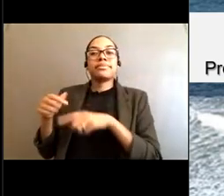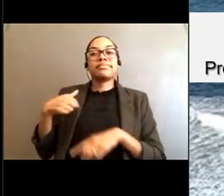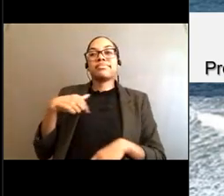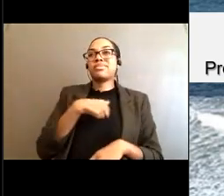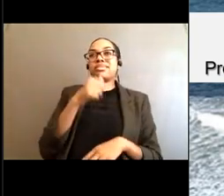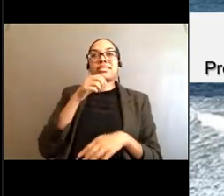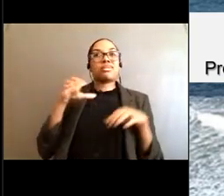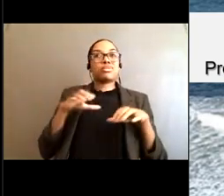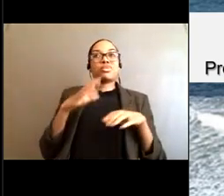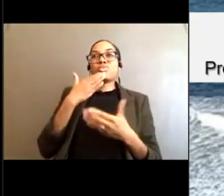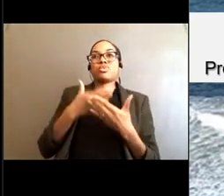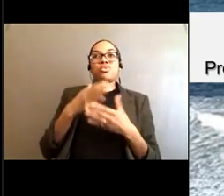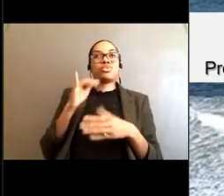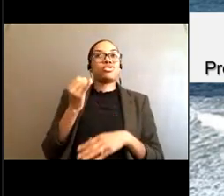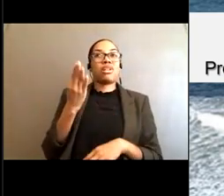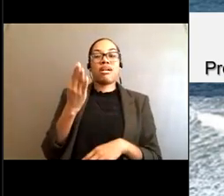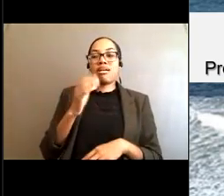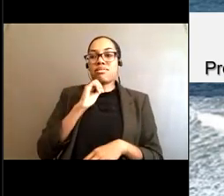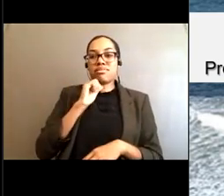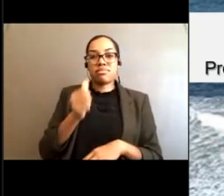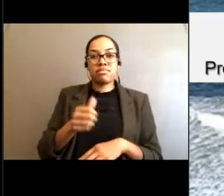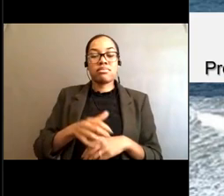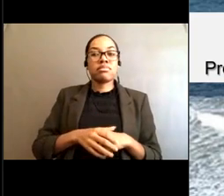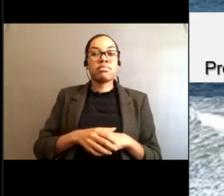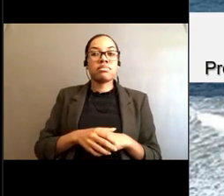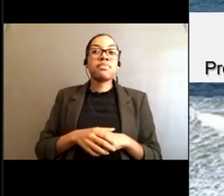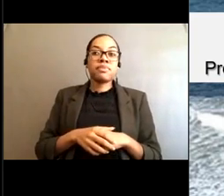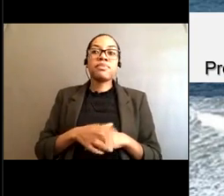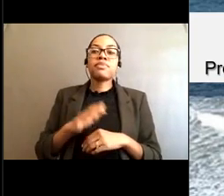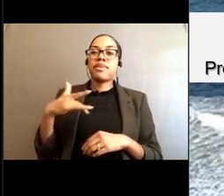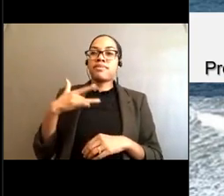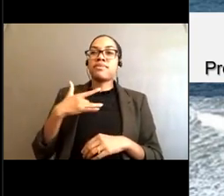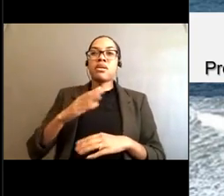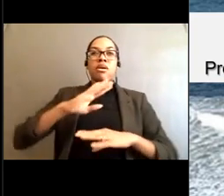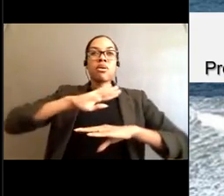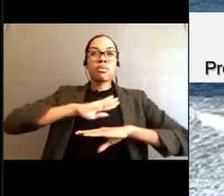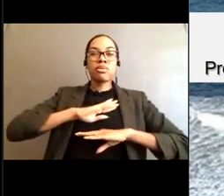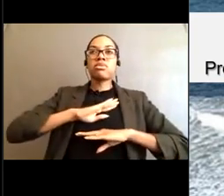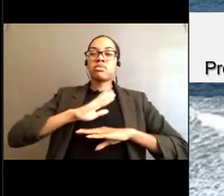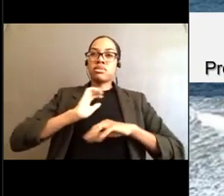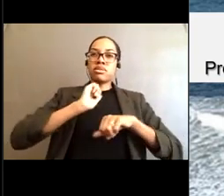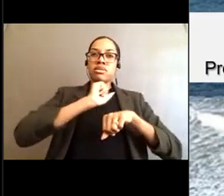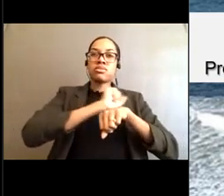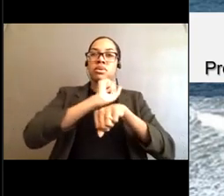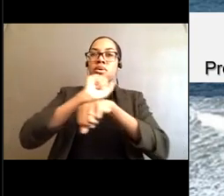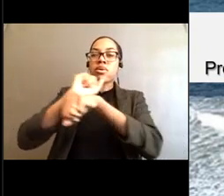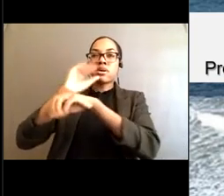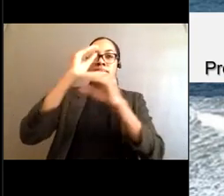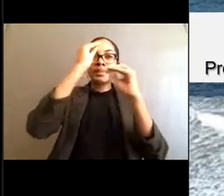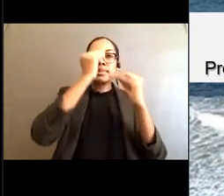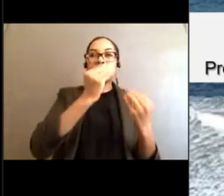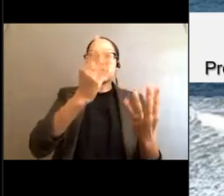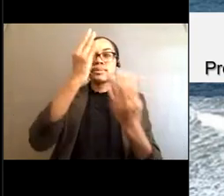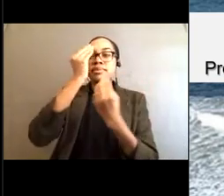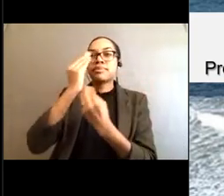building community resiliency needs to be inclusive of everybody so that we can keep people safe.